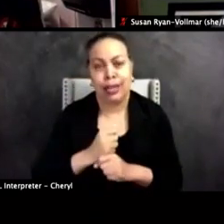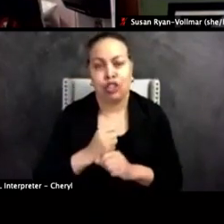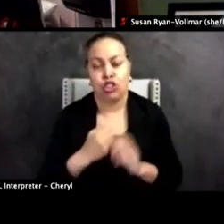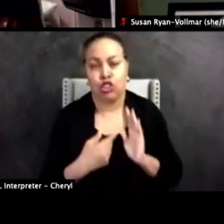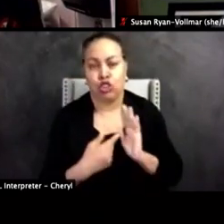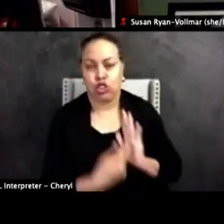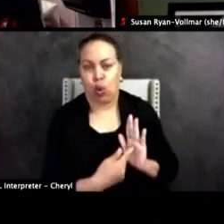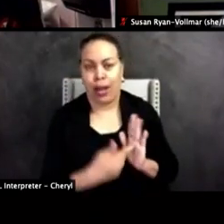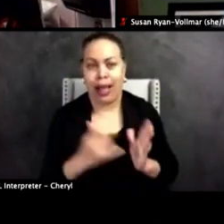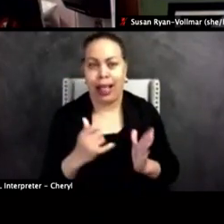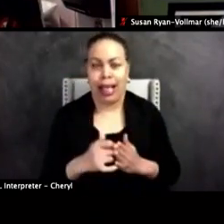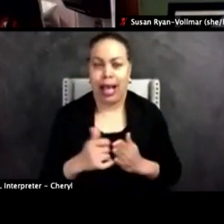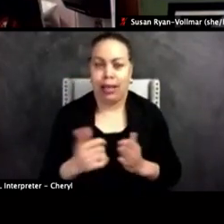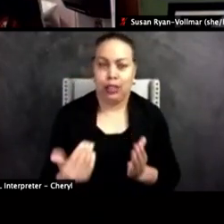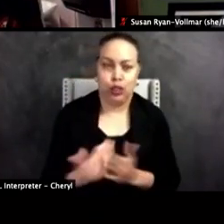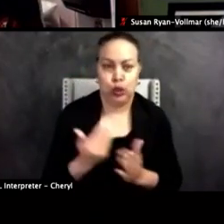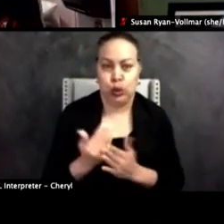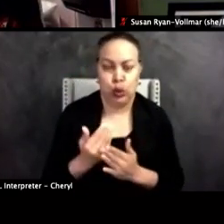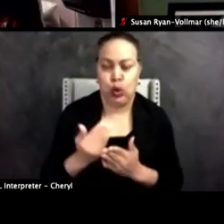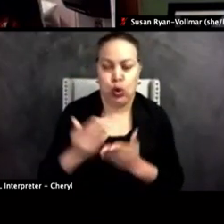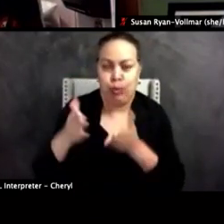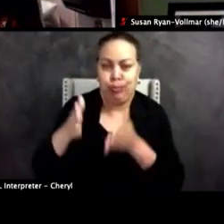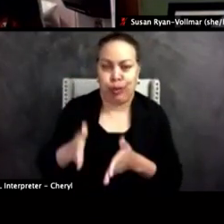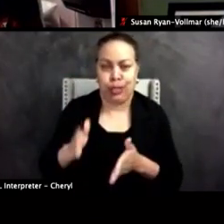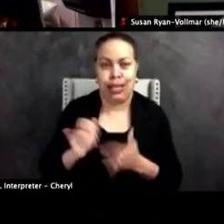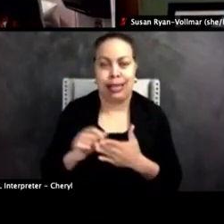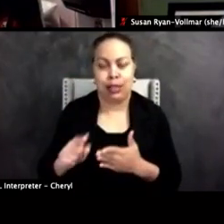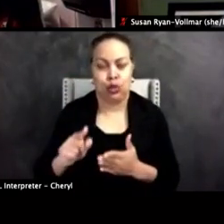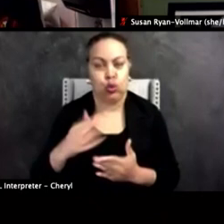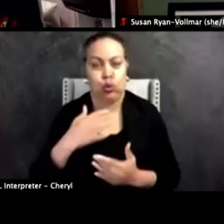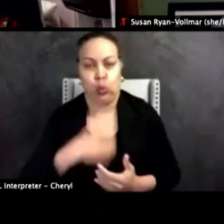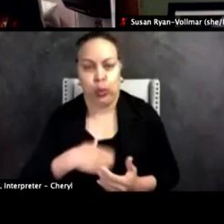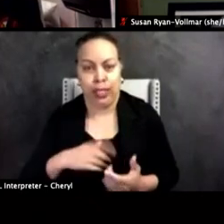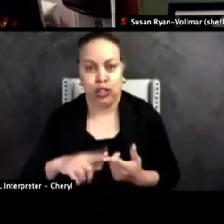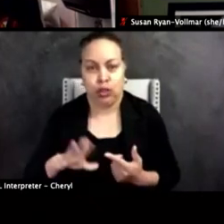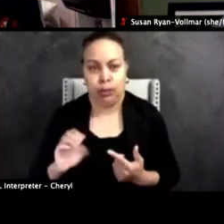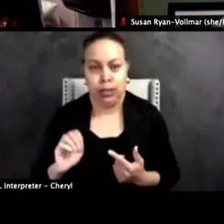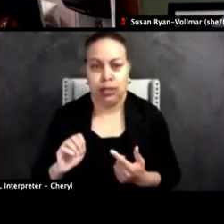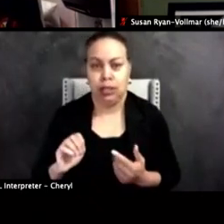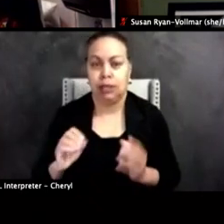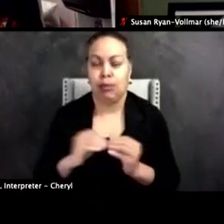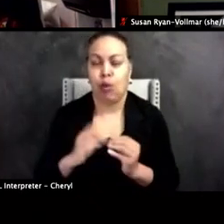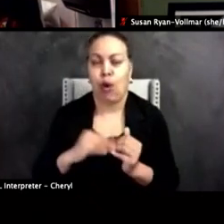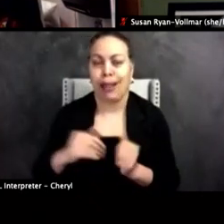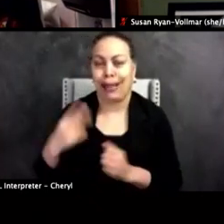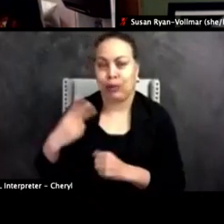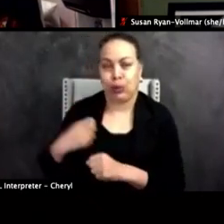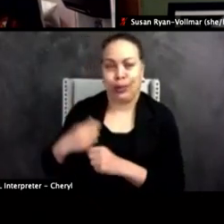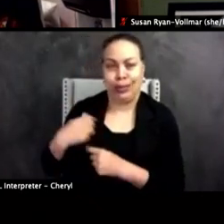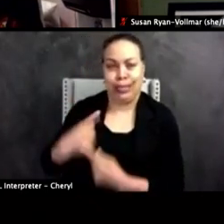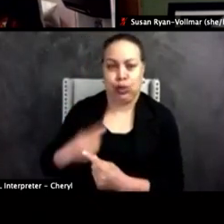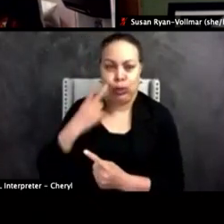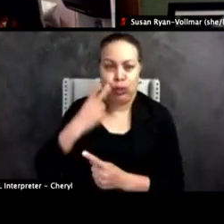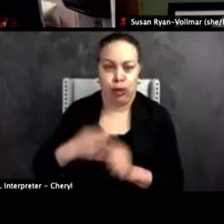that Rick Pedrini that you aspire to be and wish to be than the two years that we've seen from those letters.